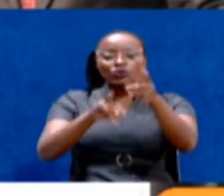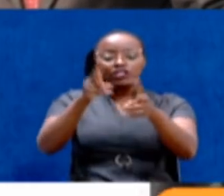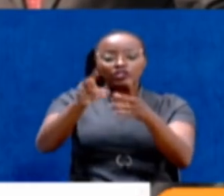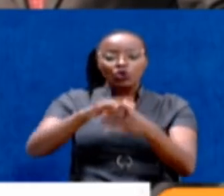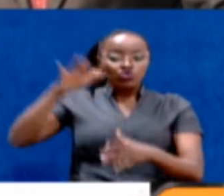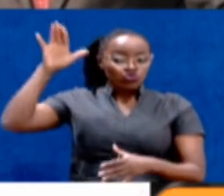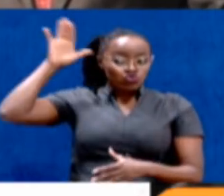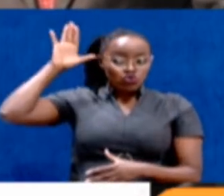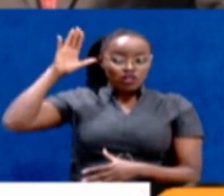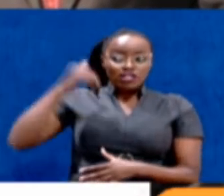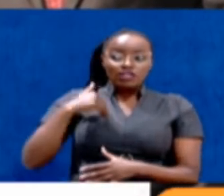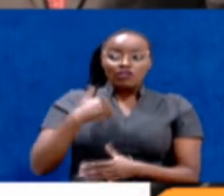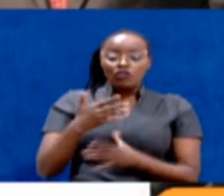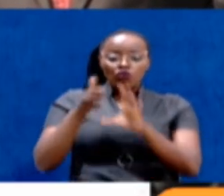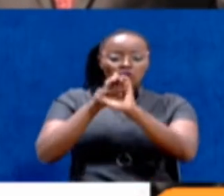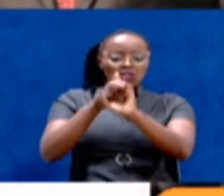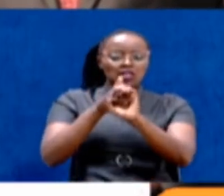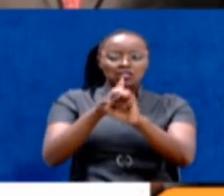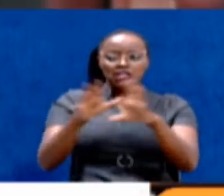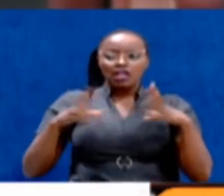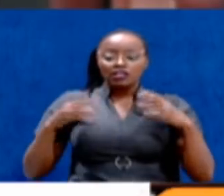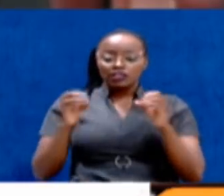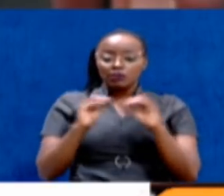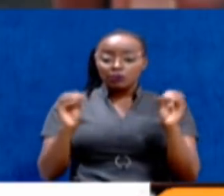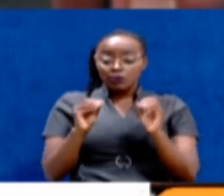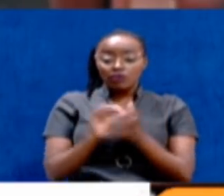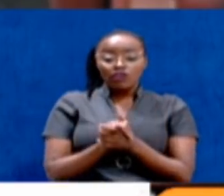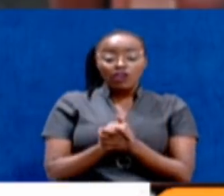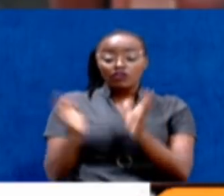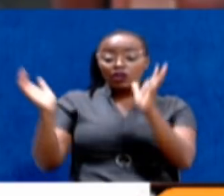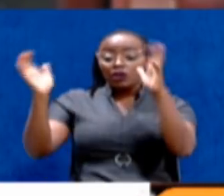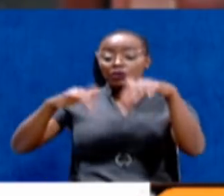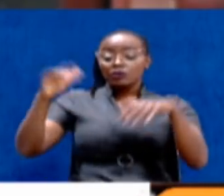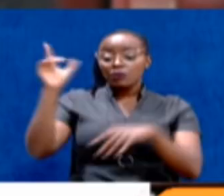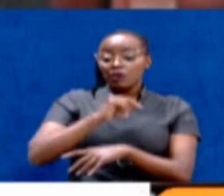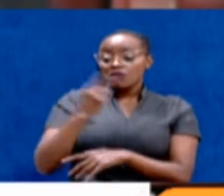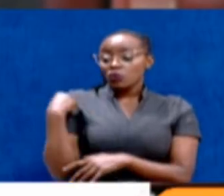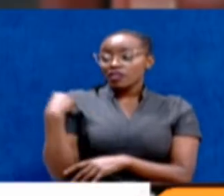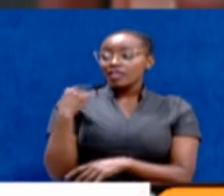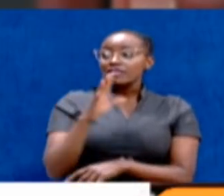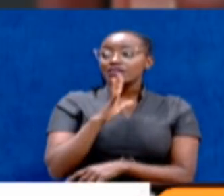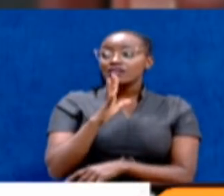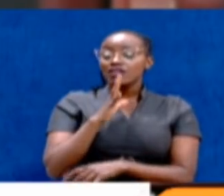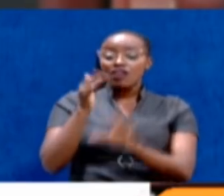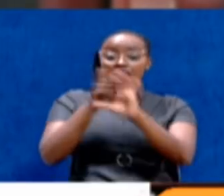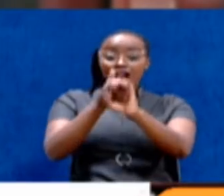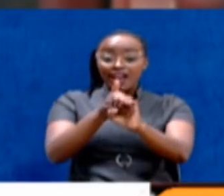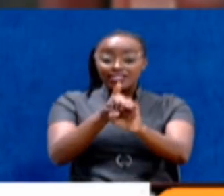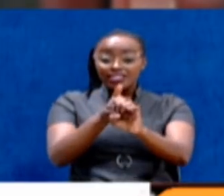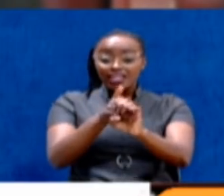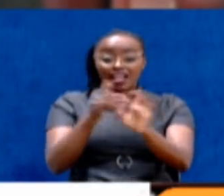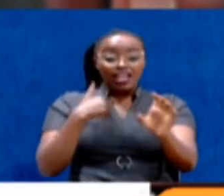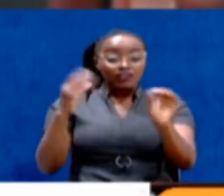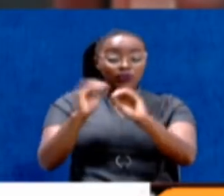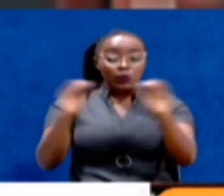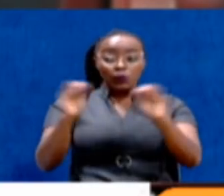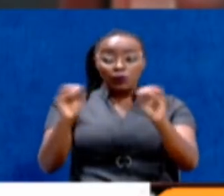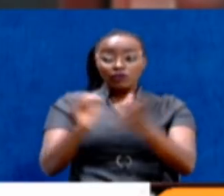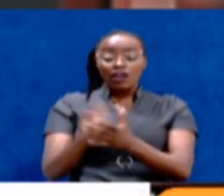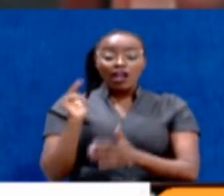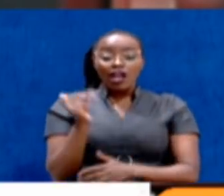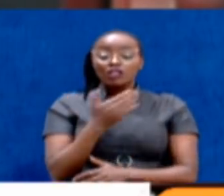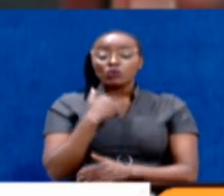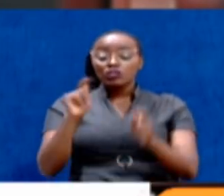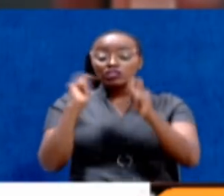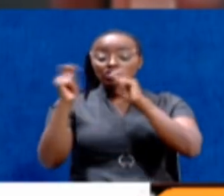Duwale once piling doom to the handshake deal. The handshake has collapsed with the speech of yesterday. There's no handshake anymore. We don't